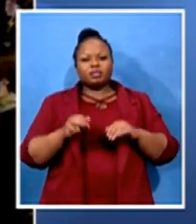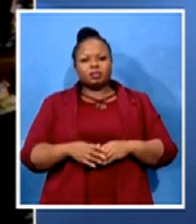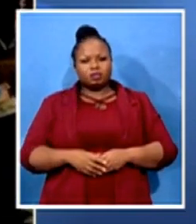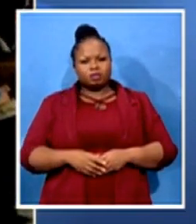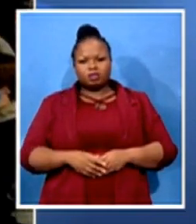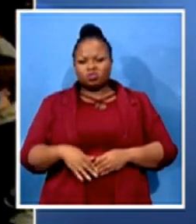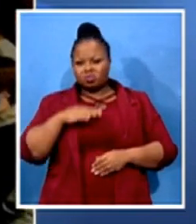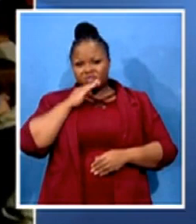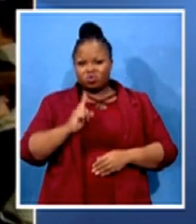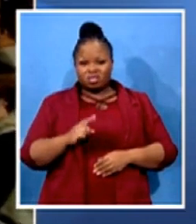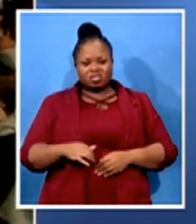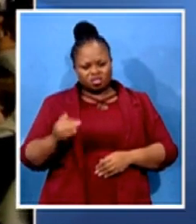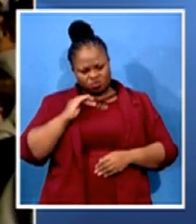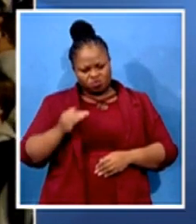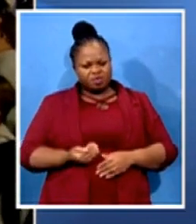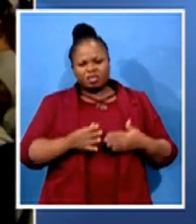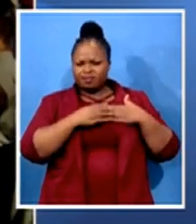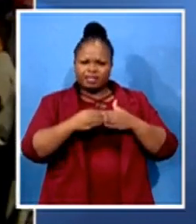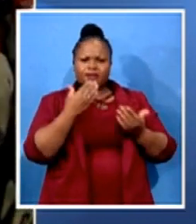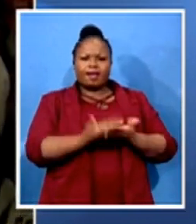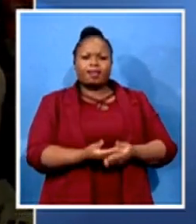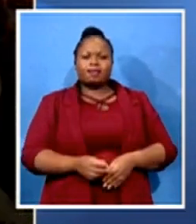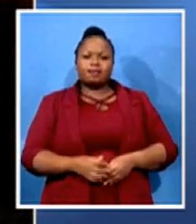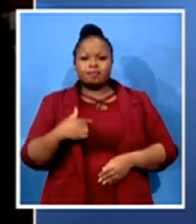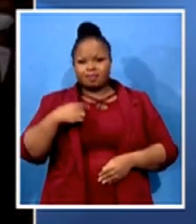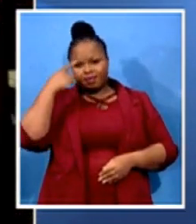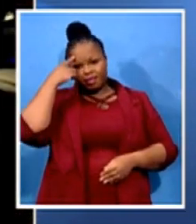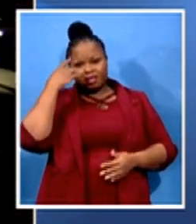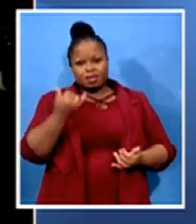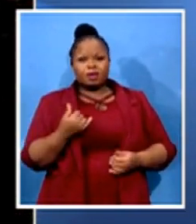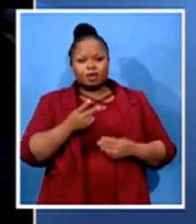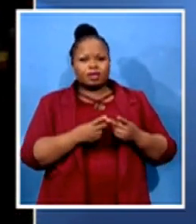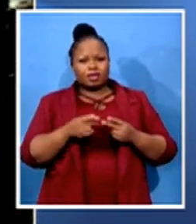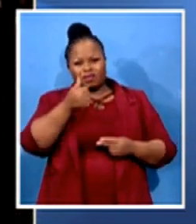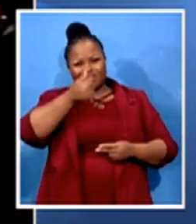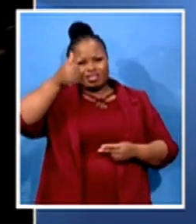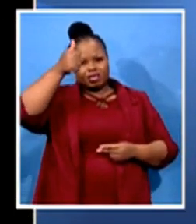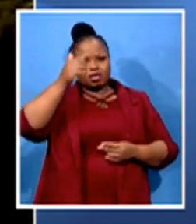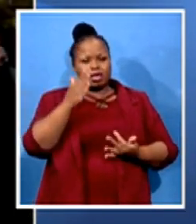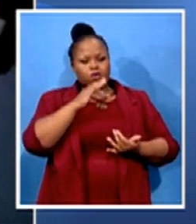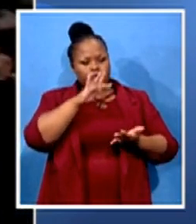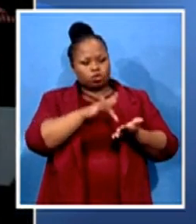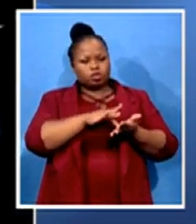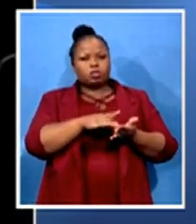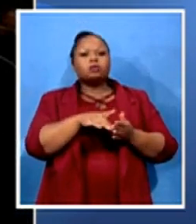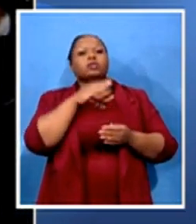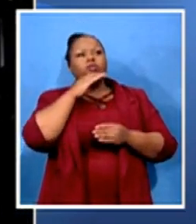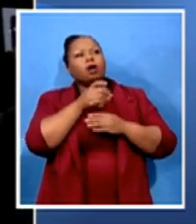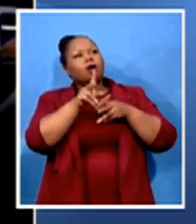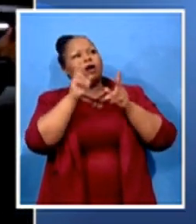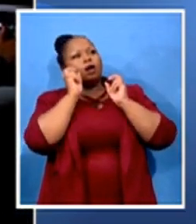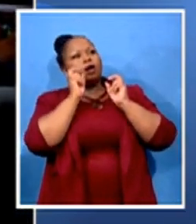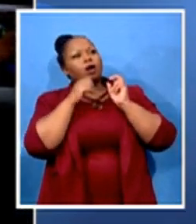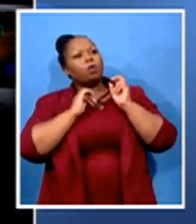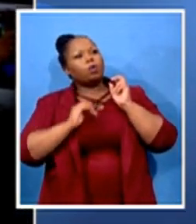And I think having in that office, it is a motivation to women in particular to say, don't be